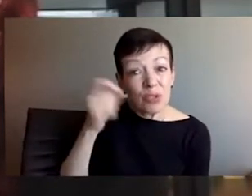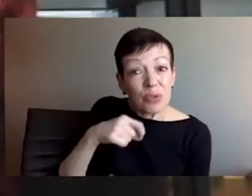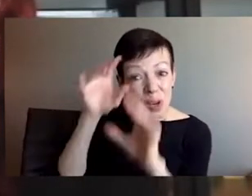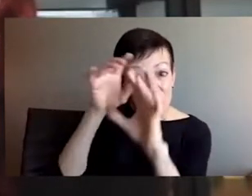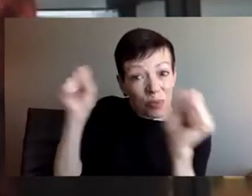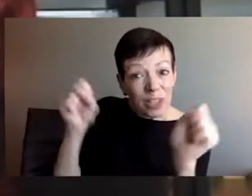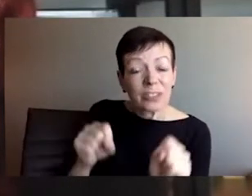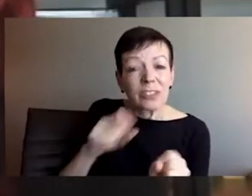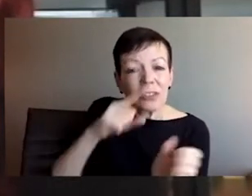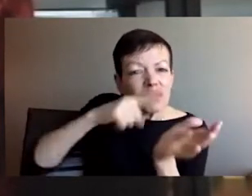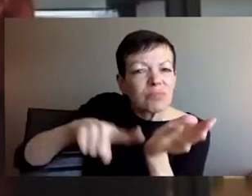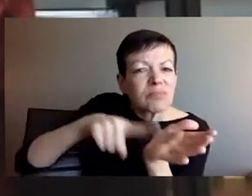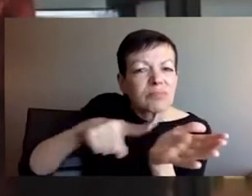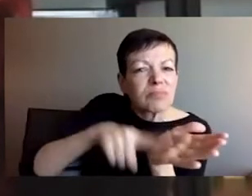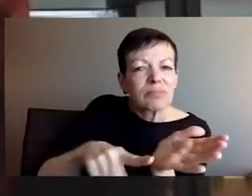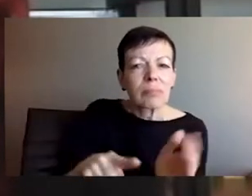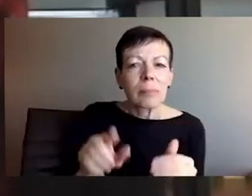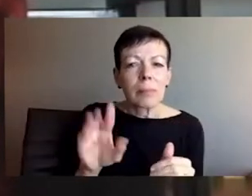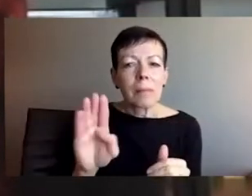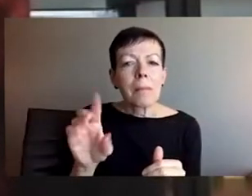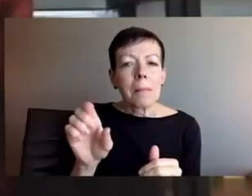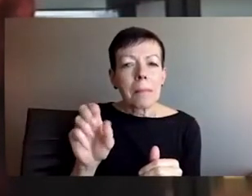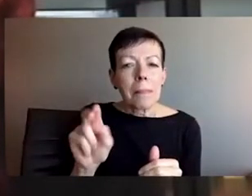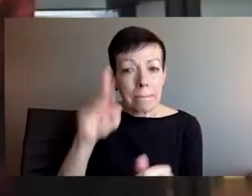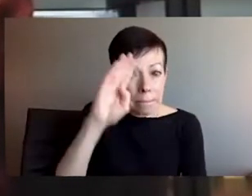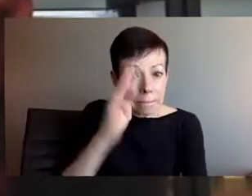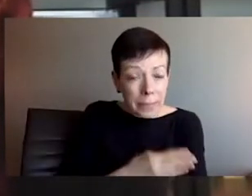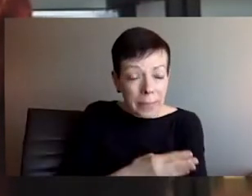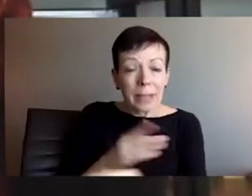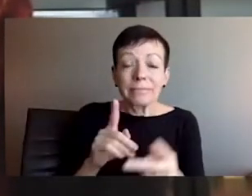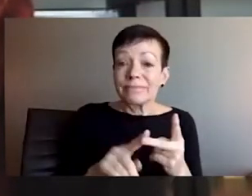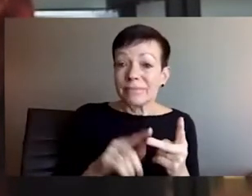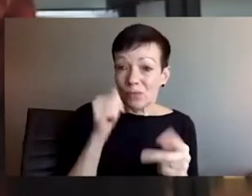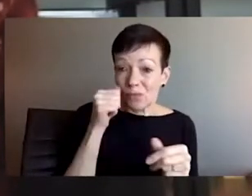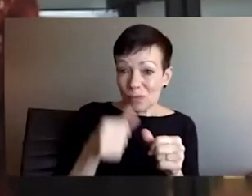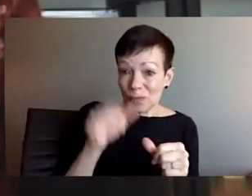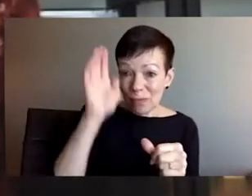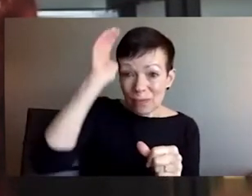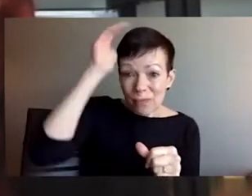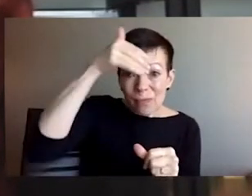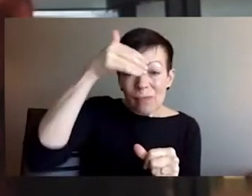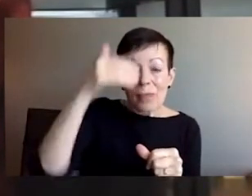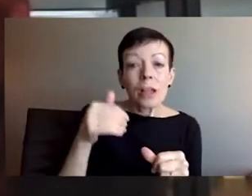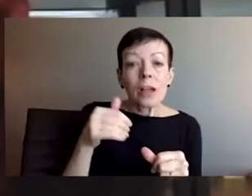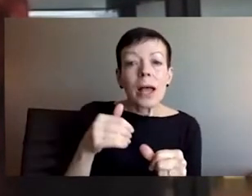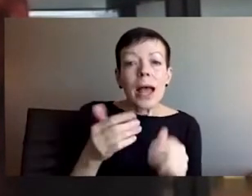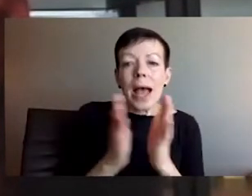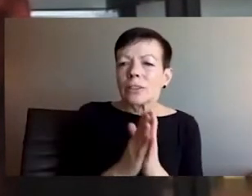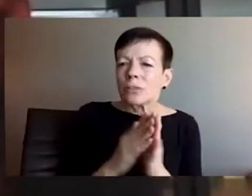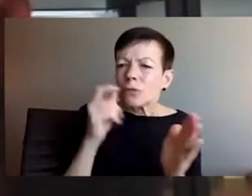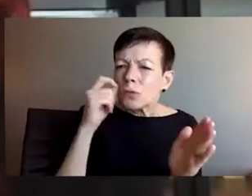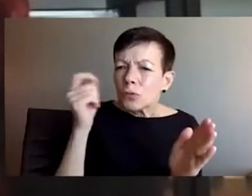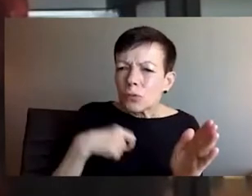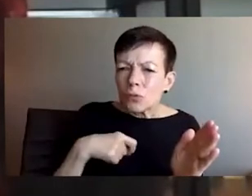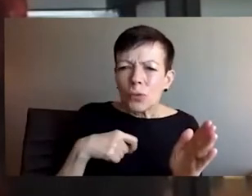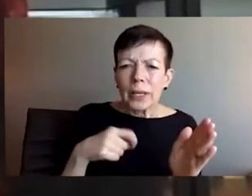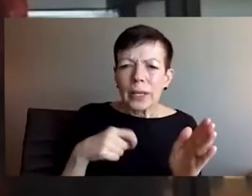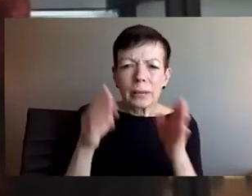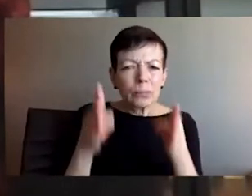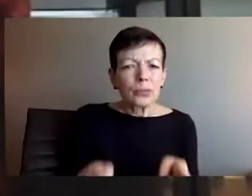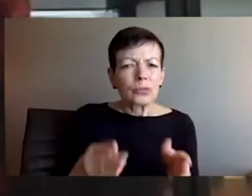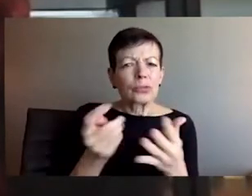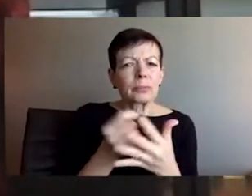then candidate Biden's son Zelensky did not, uh, relent, but this is what was requested of him. Um,